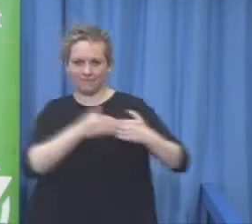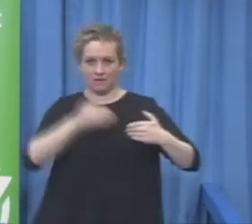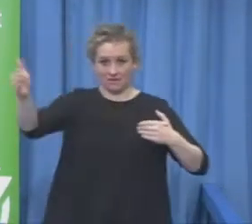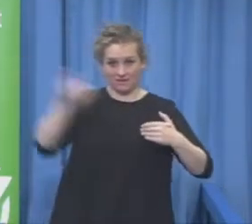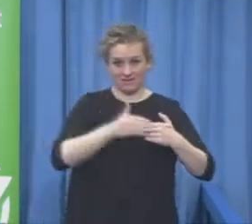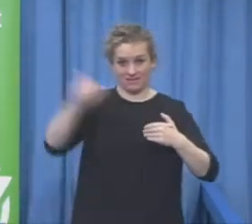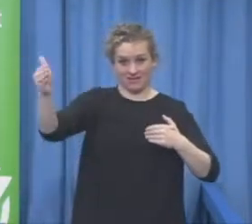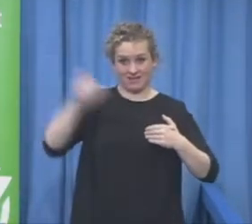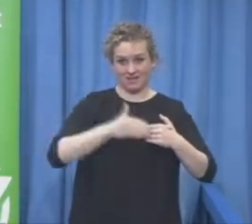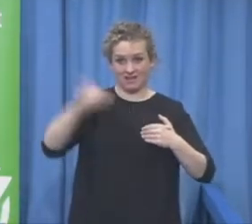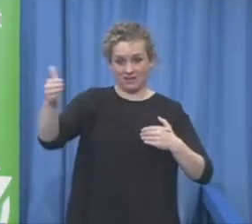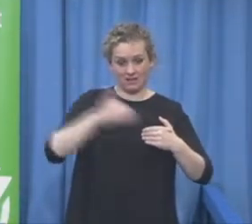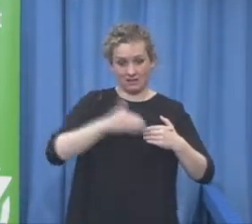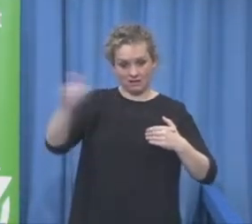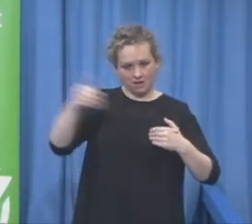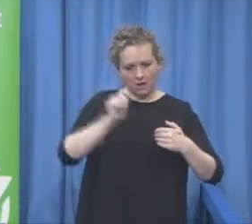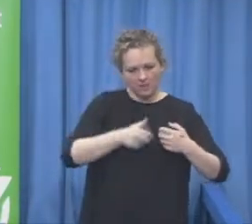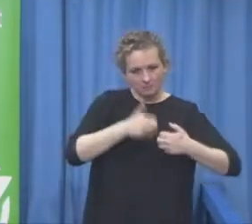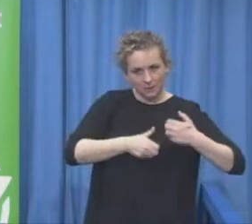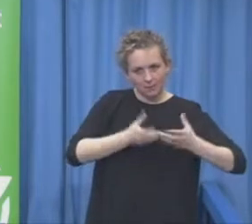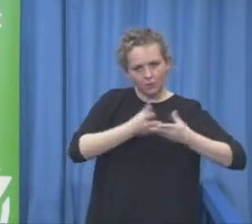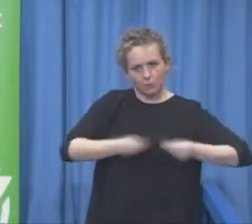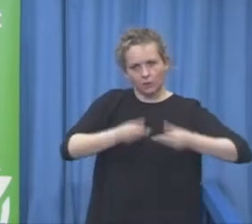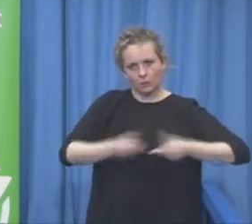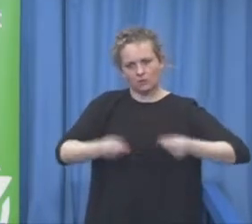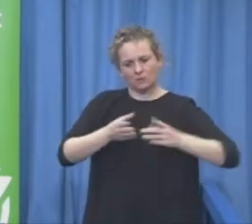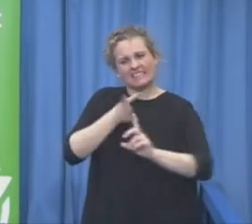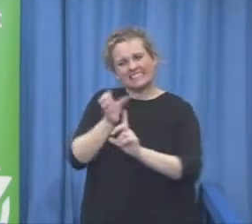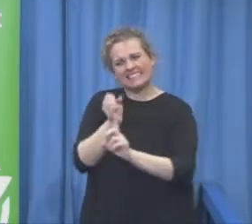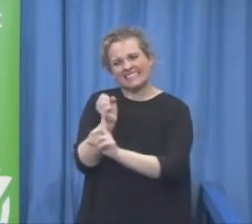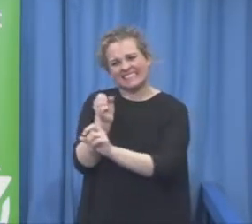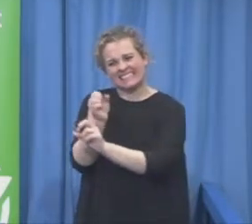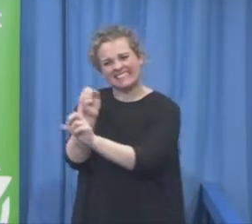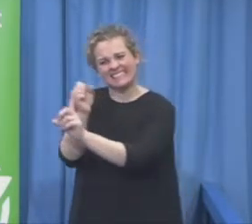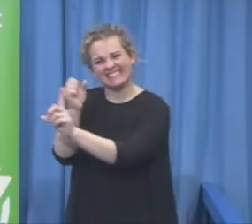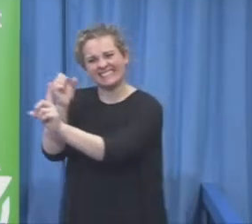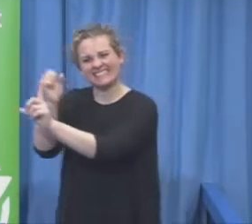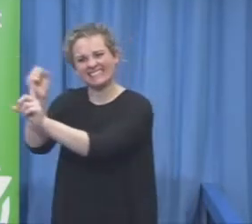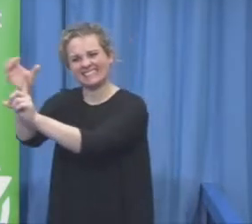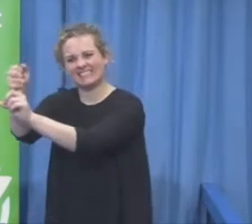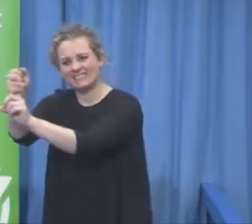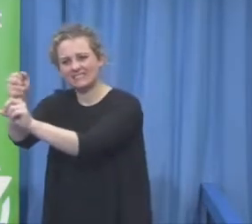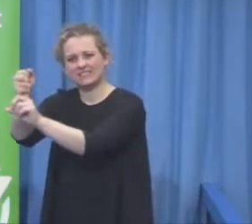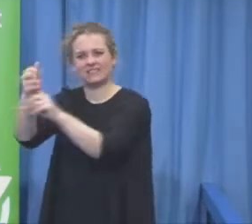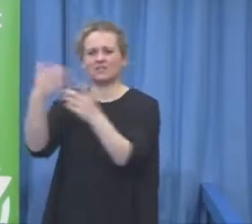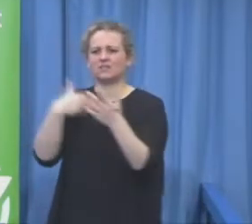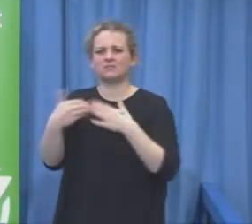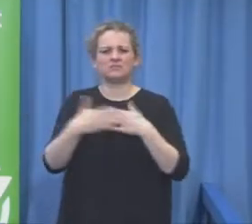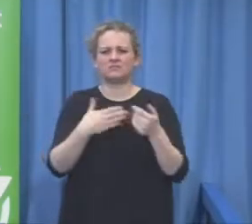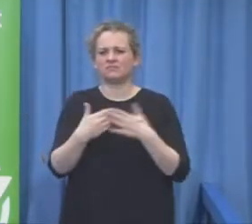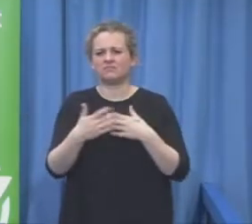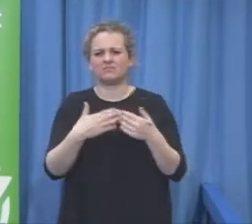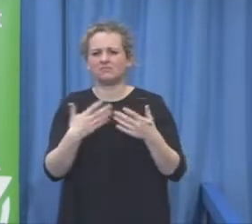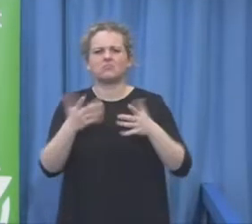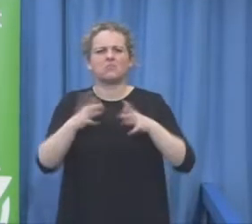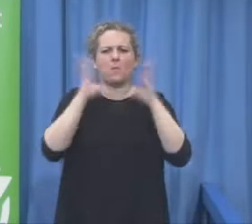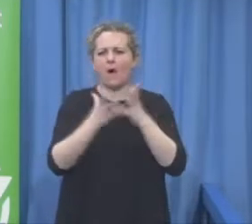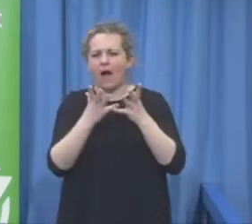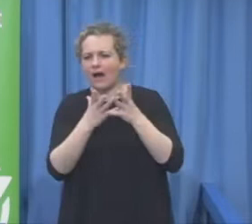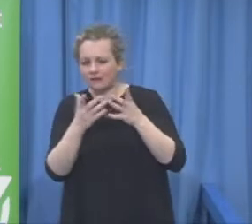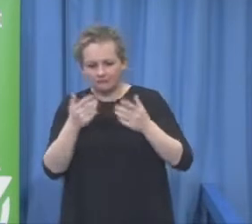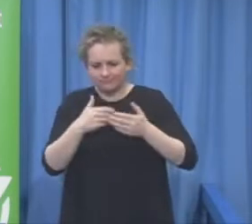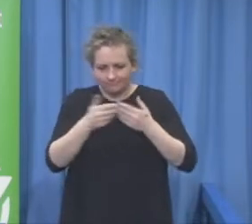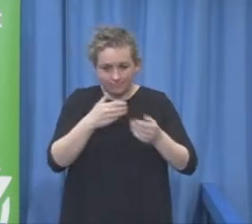is possible So if we put around welfare, new sites for the new